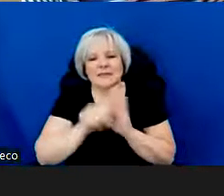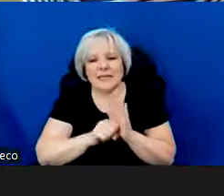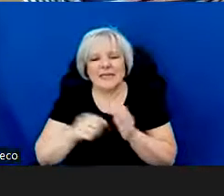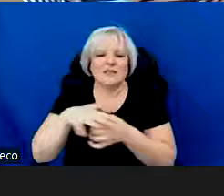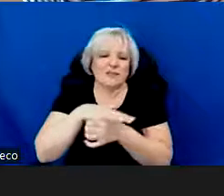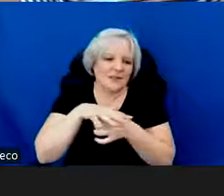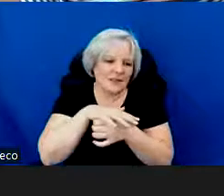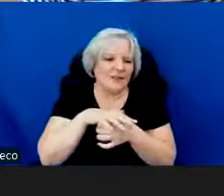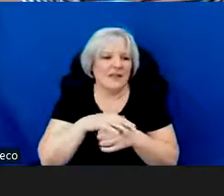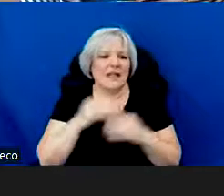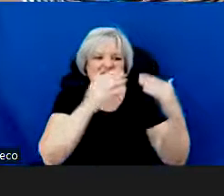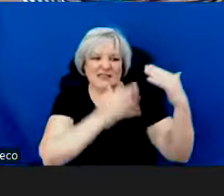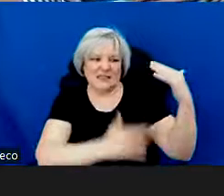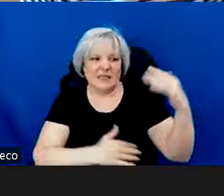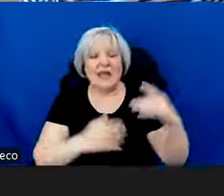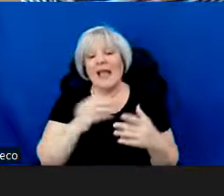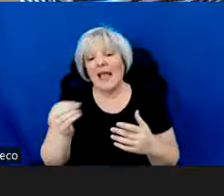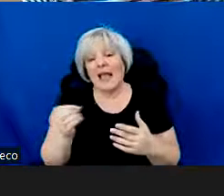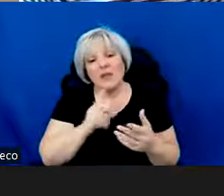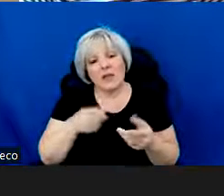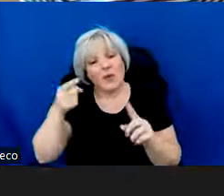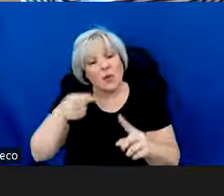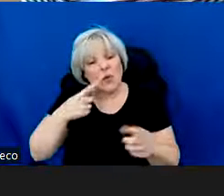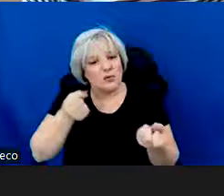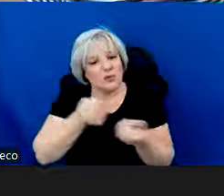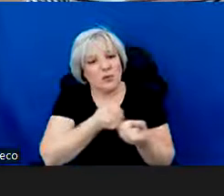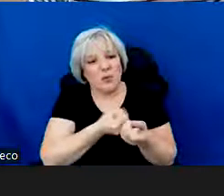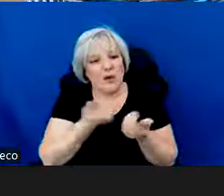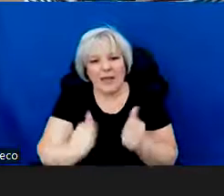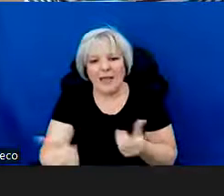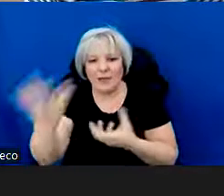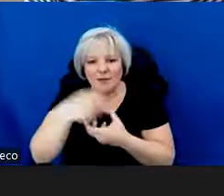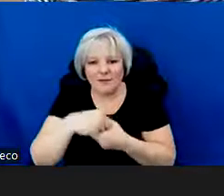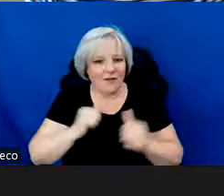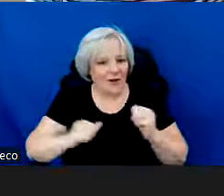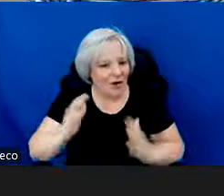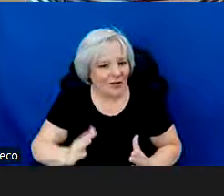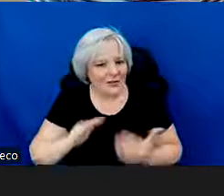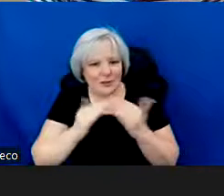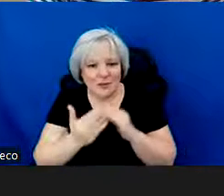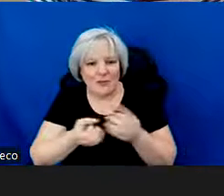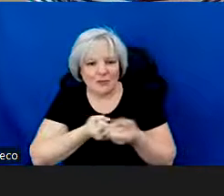listed above, and to support presenters' engagement of artists and communities.